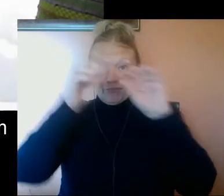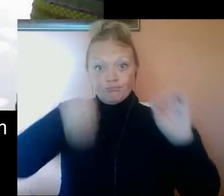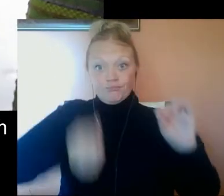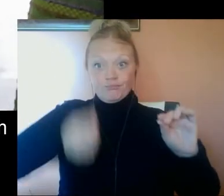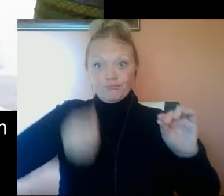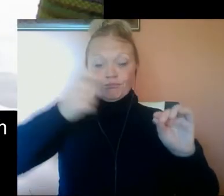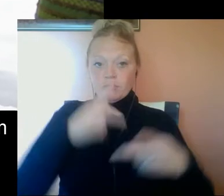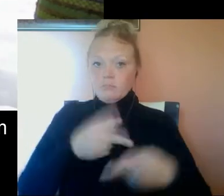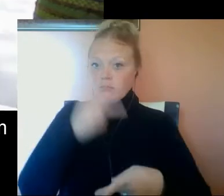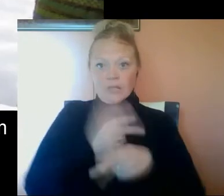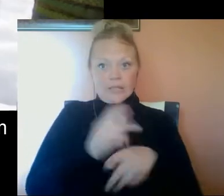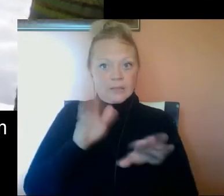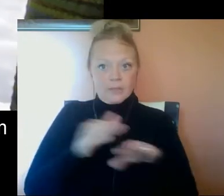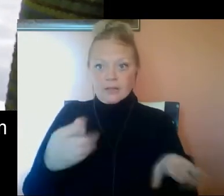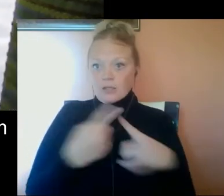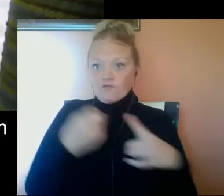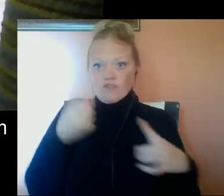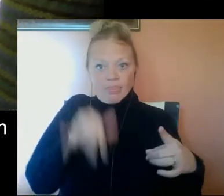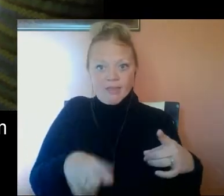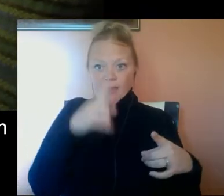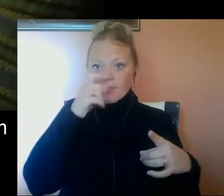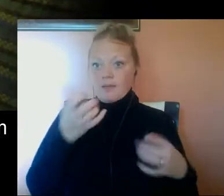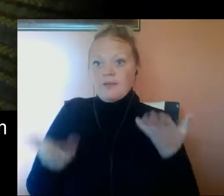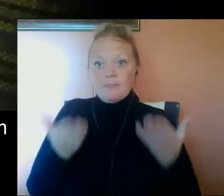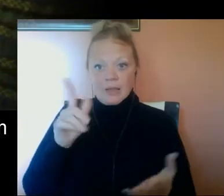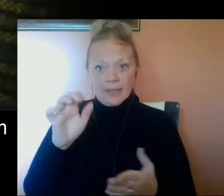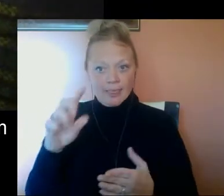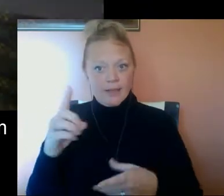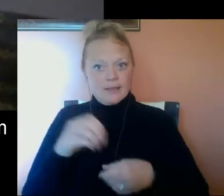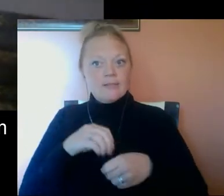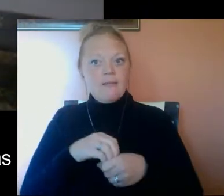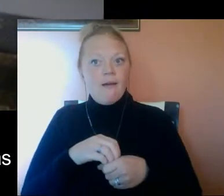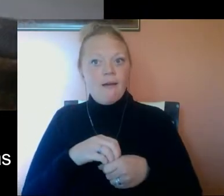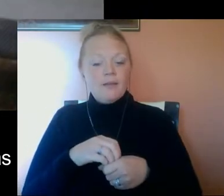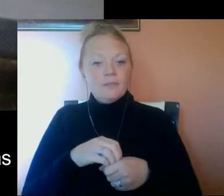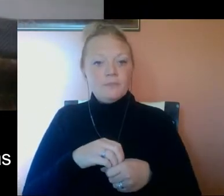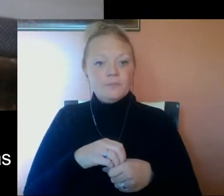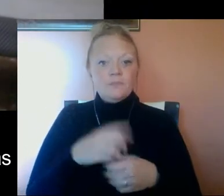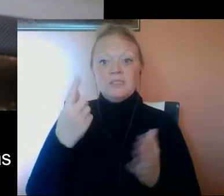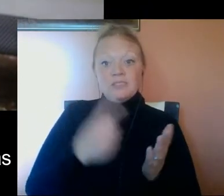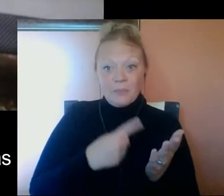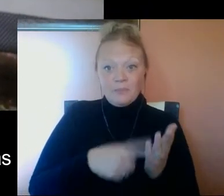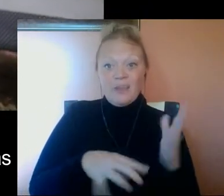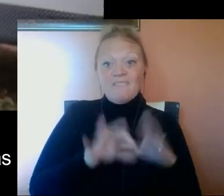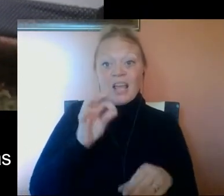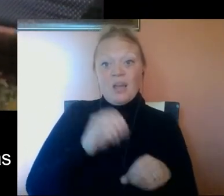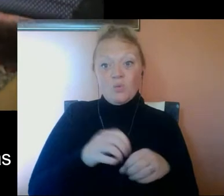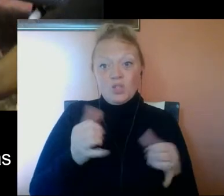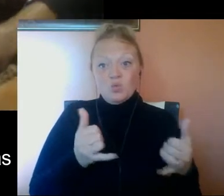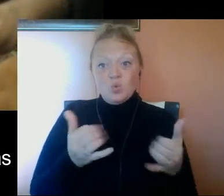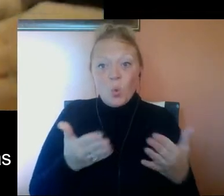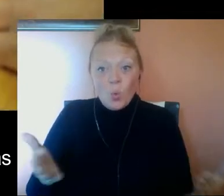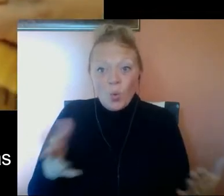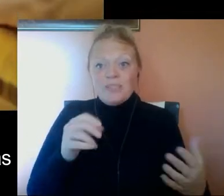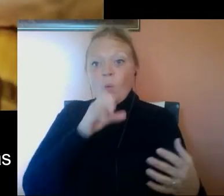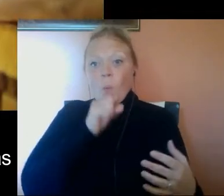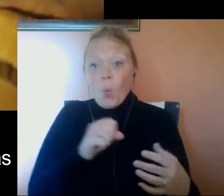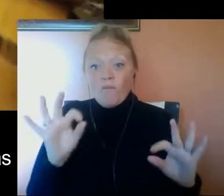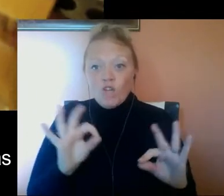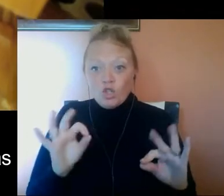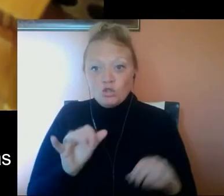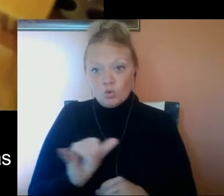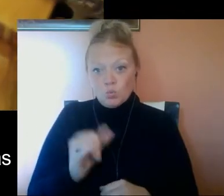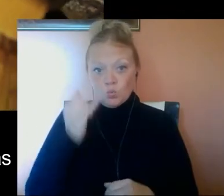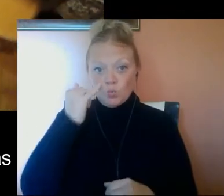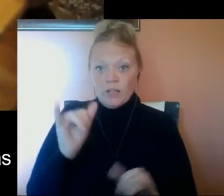so keep children and their bed or crib away from the blinds. Lead is sometimes found in children's toys and old furniture.